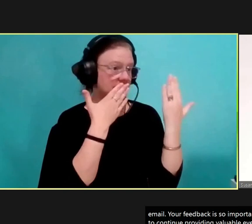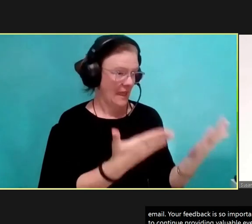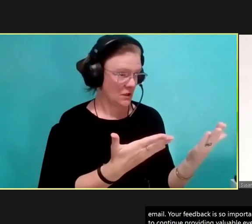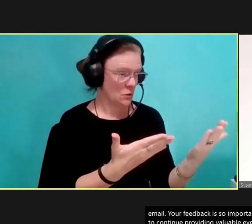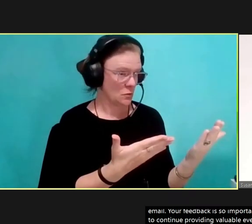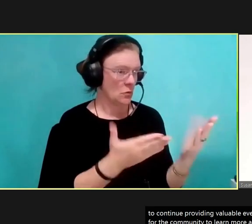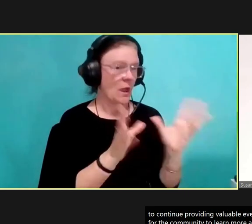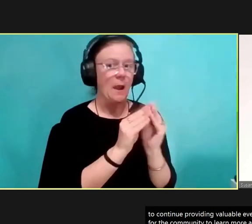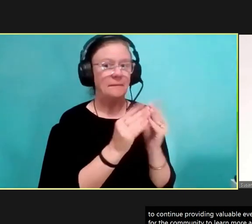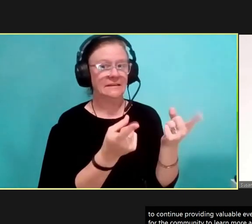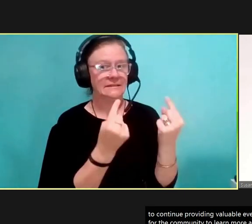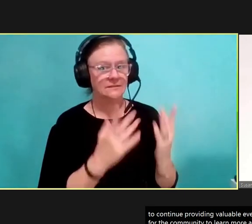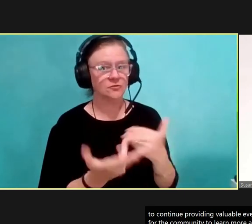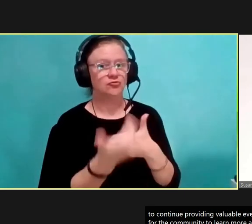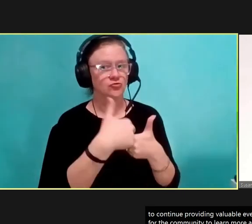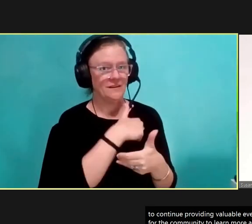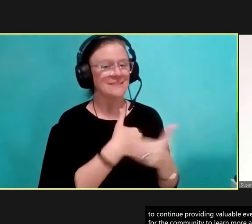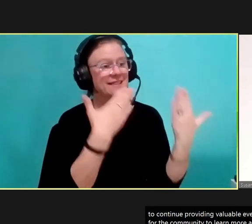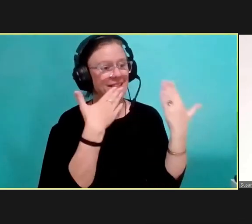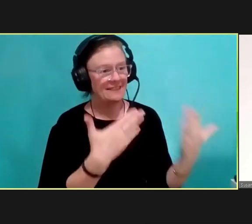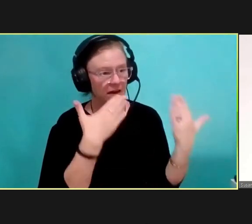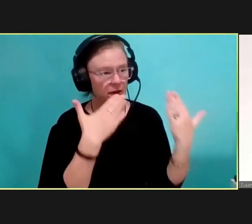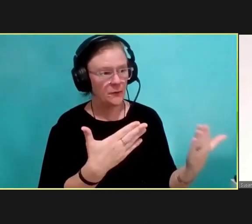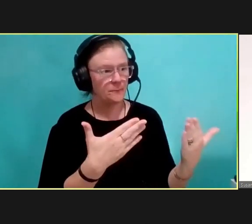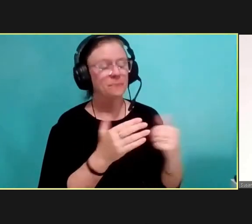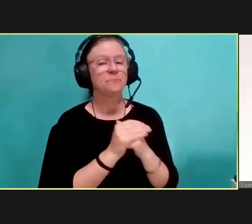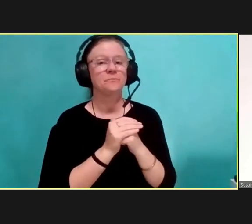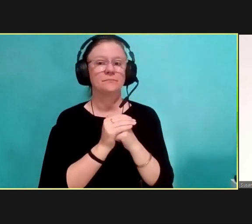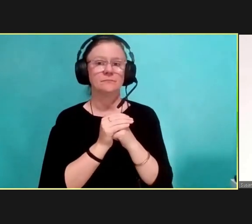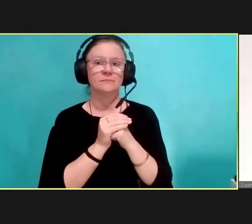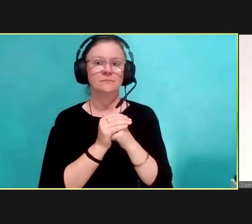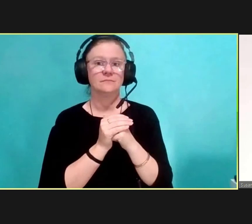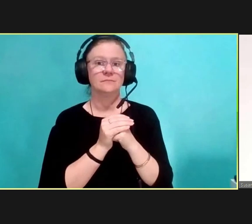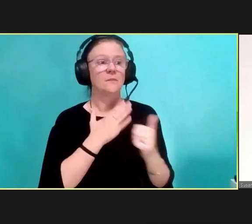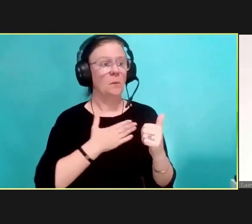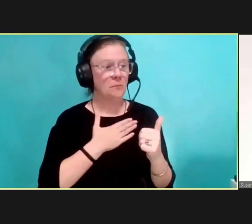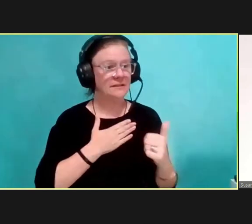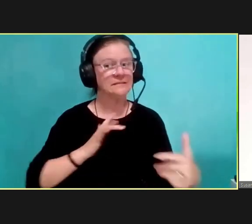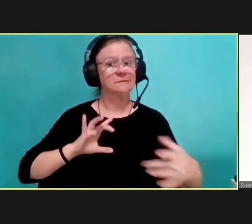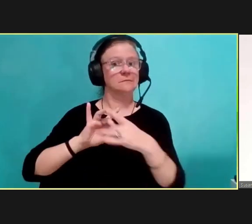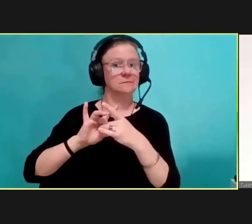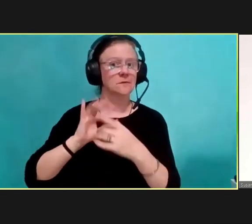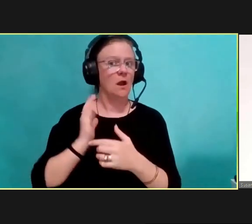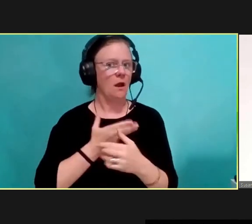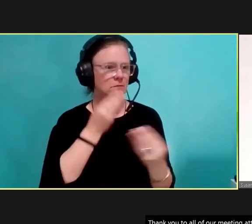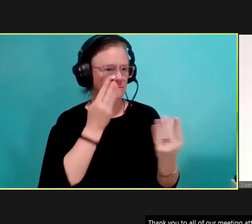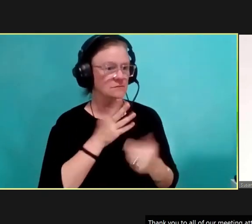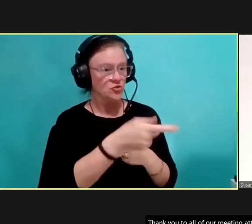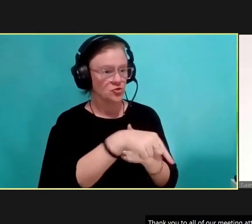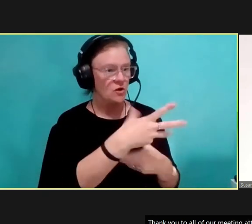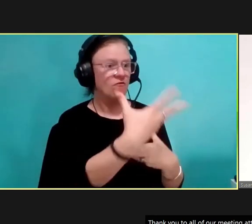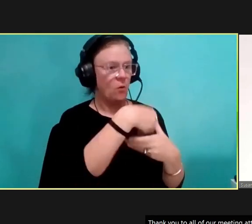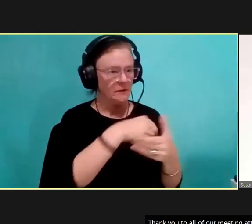to all of our meeting attendees for joining us this evening. We encourage that you stay engaged with TARTA. With your involvement